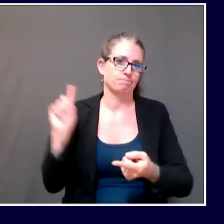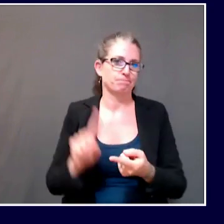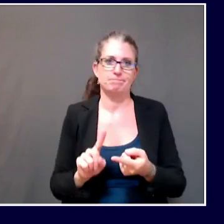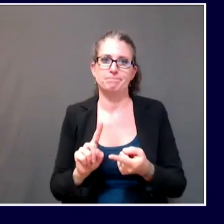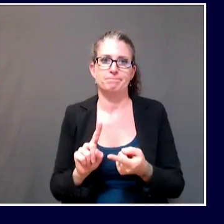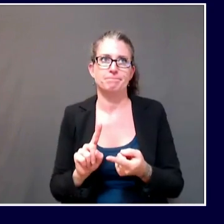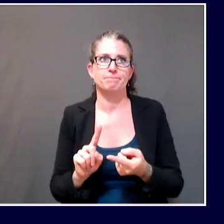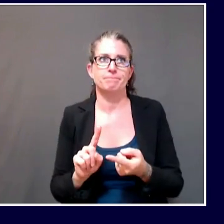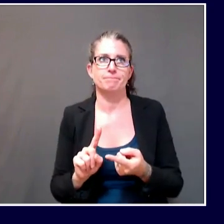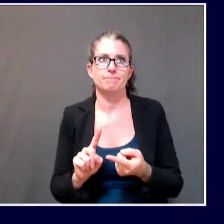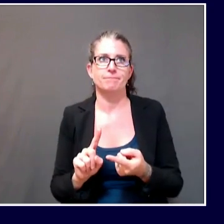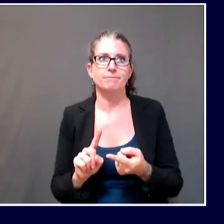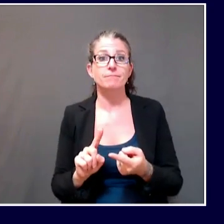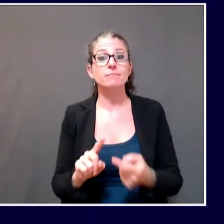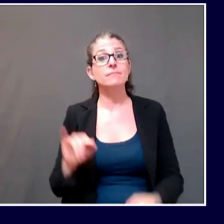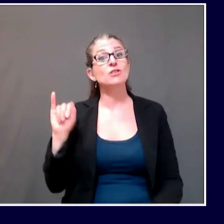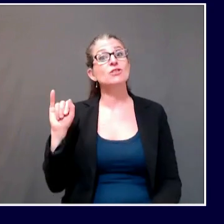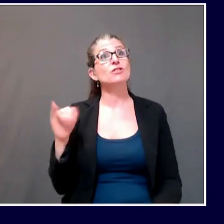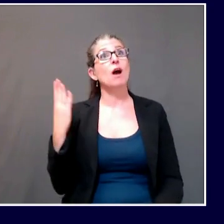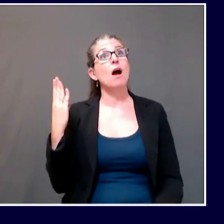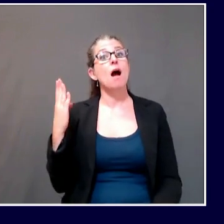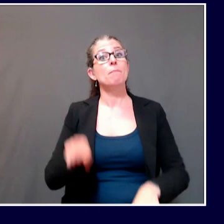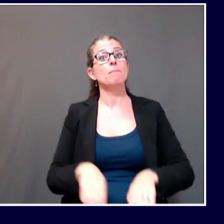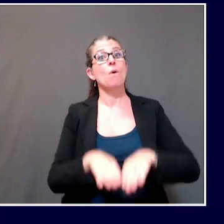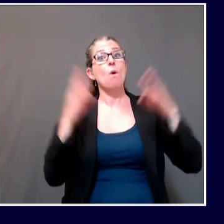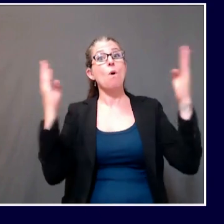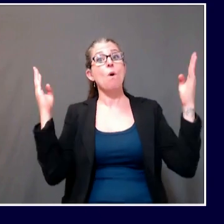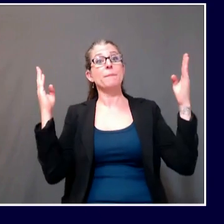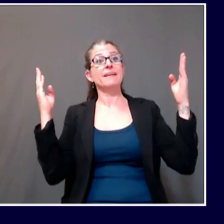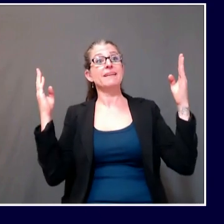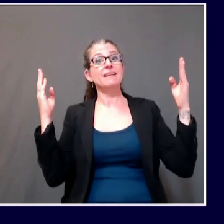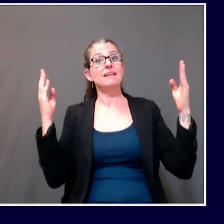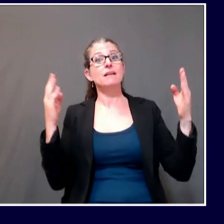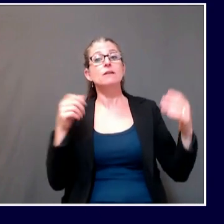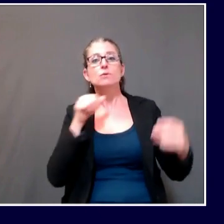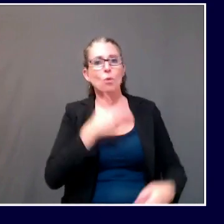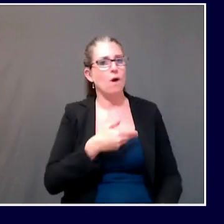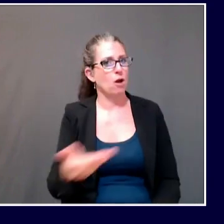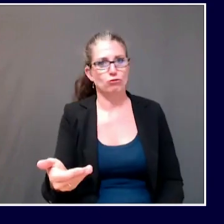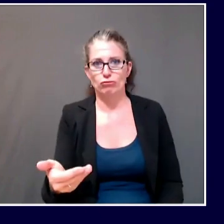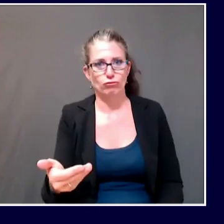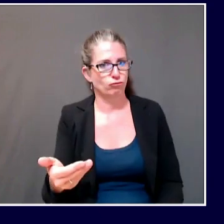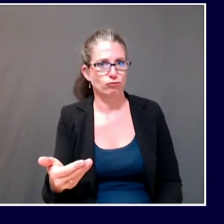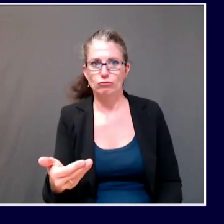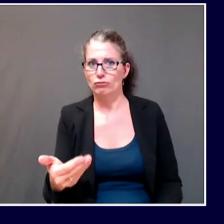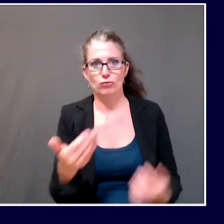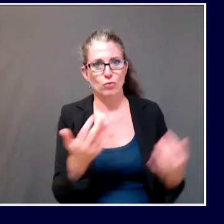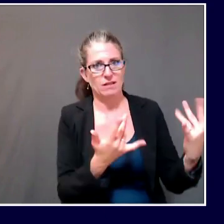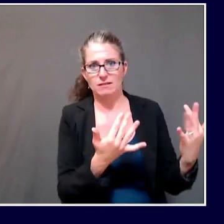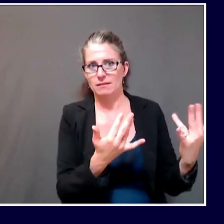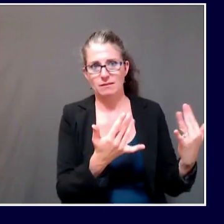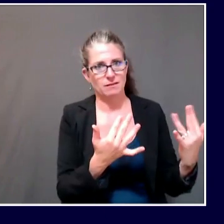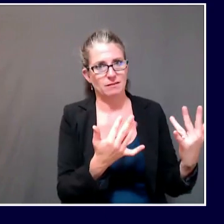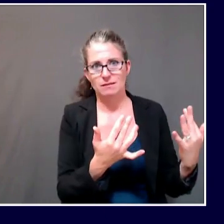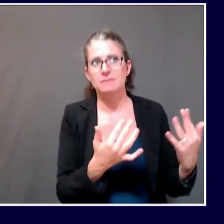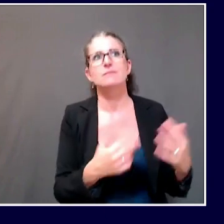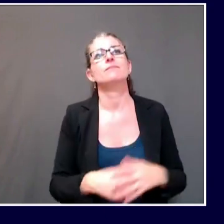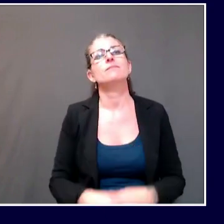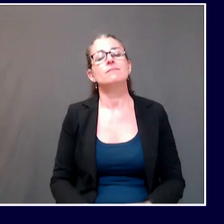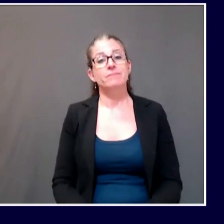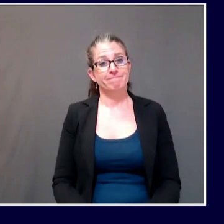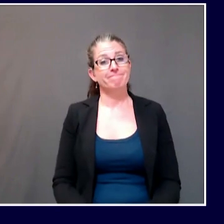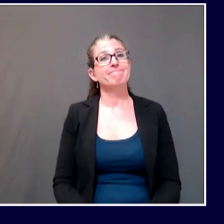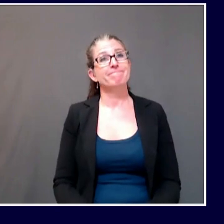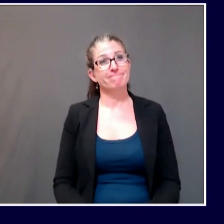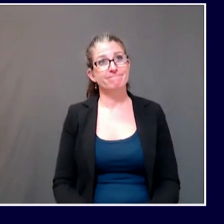funds or not taking advantage of all possible federal funds for things like child care and health care and education, maximum